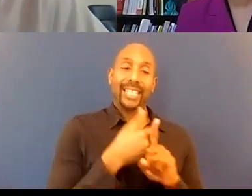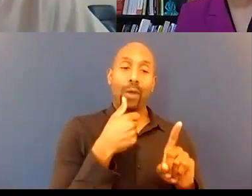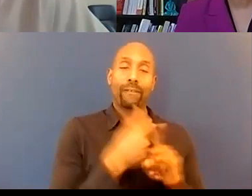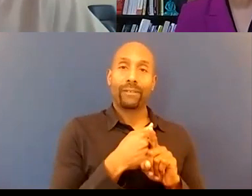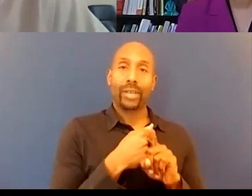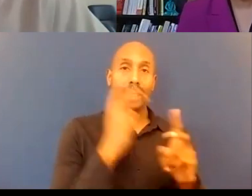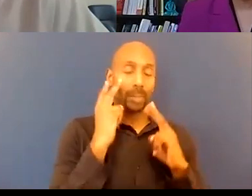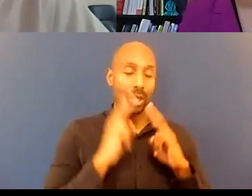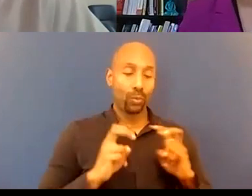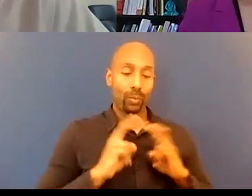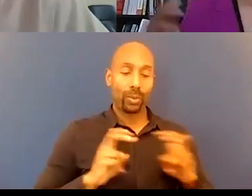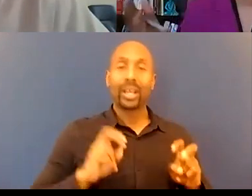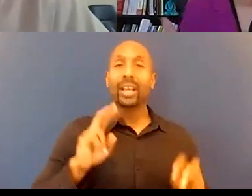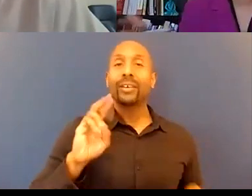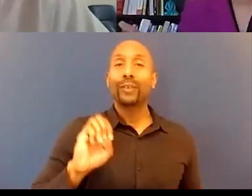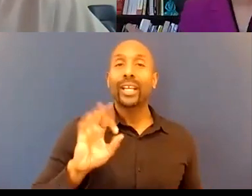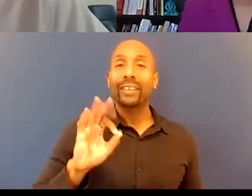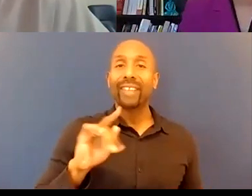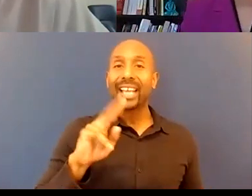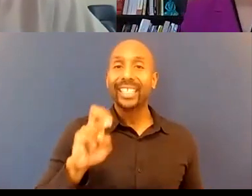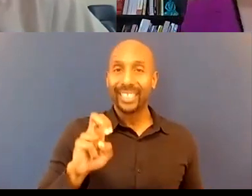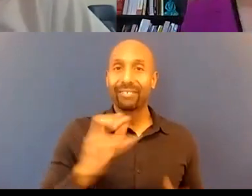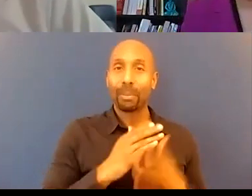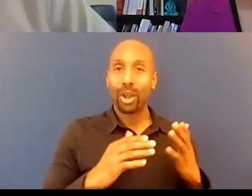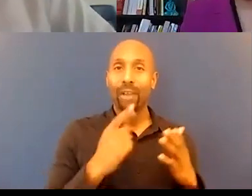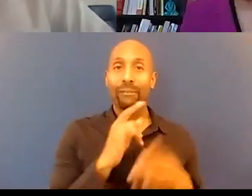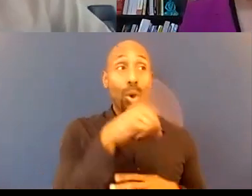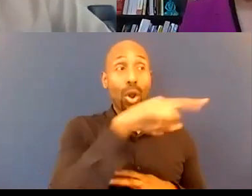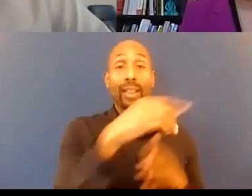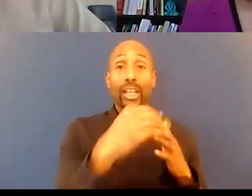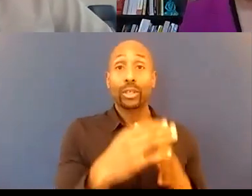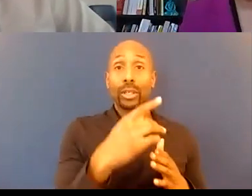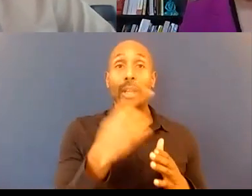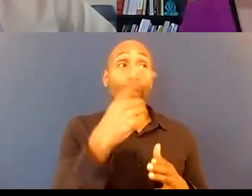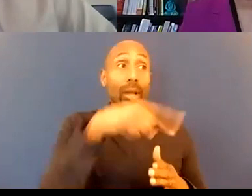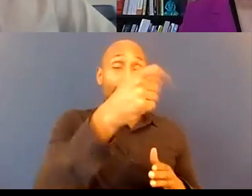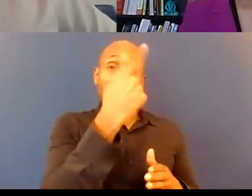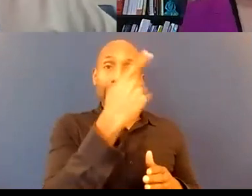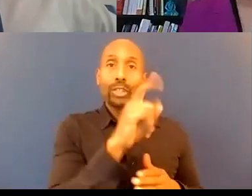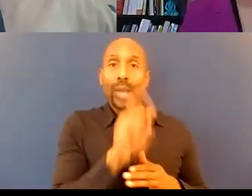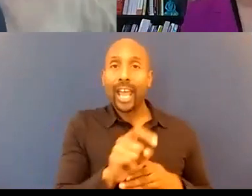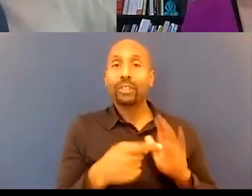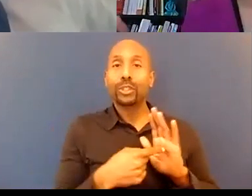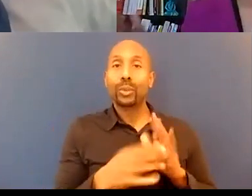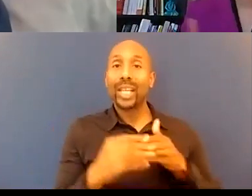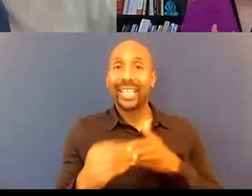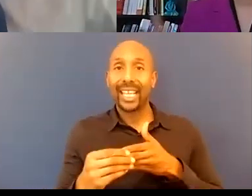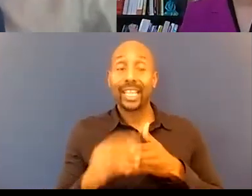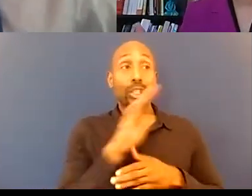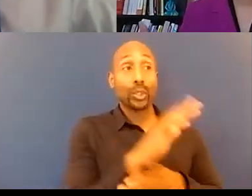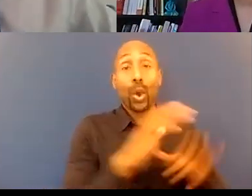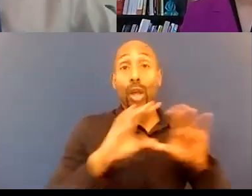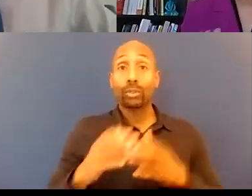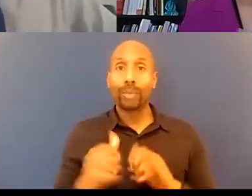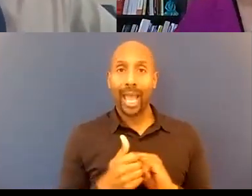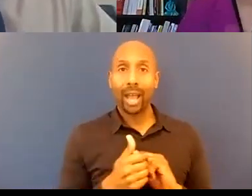understand that you you lead but you also have lead by example and that's the thing i'm not hearing right because we can we can have them in